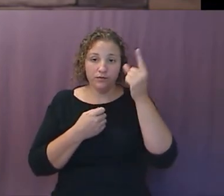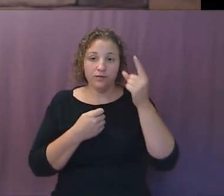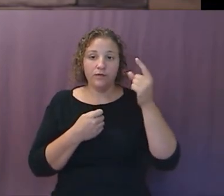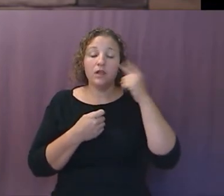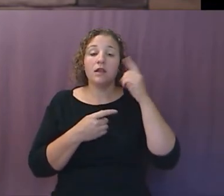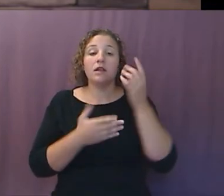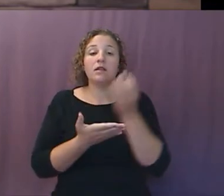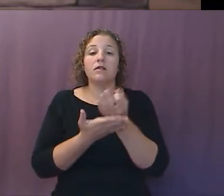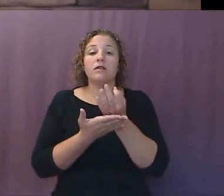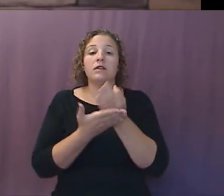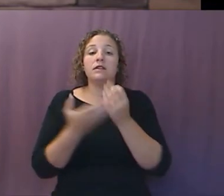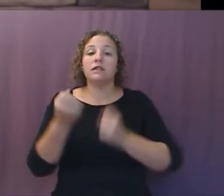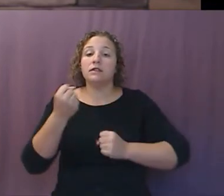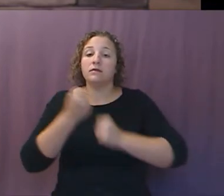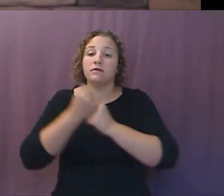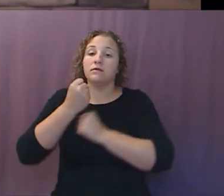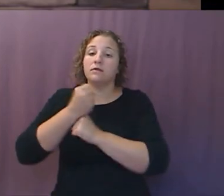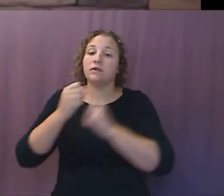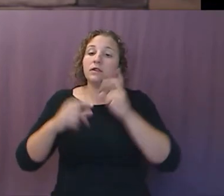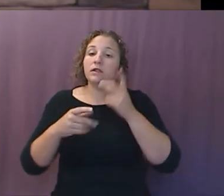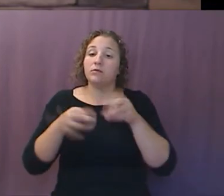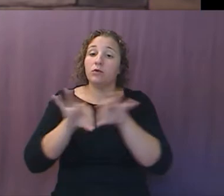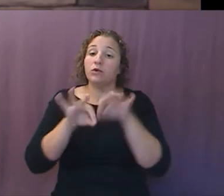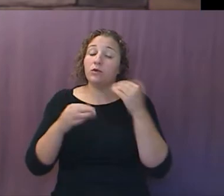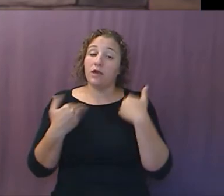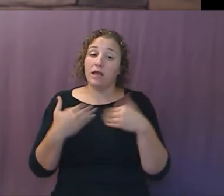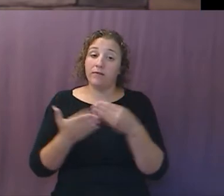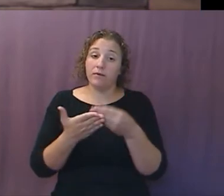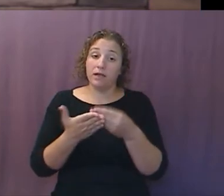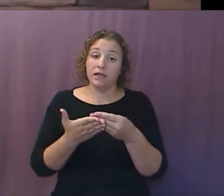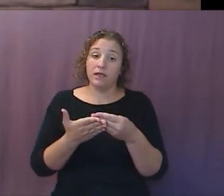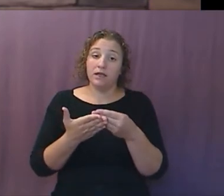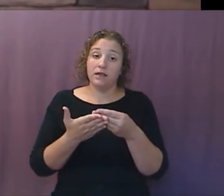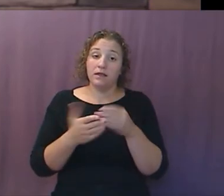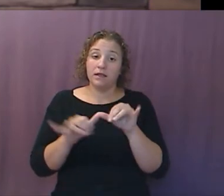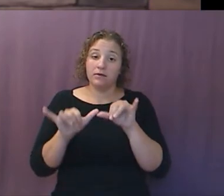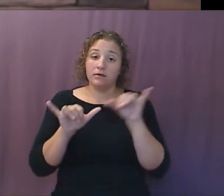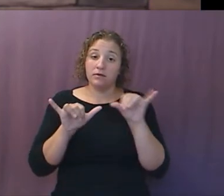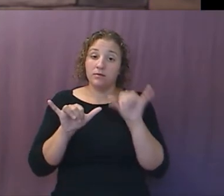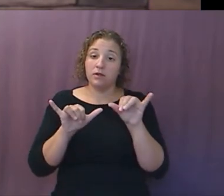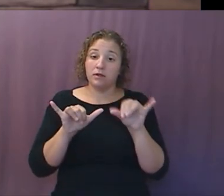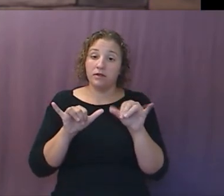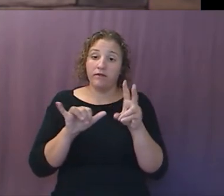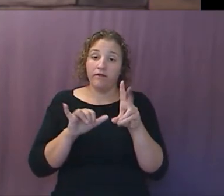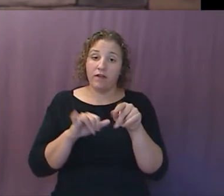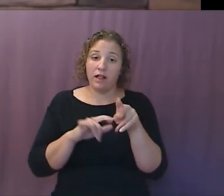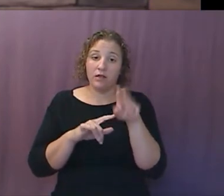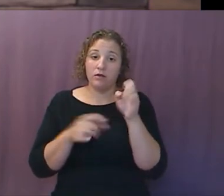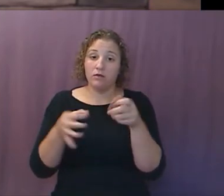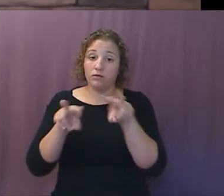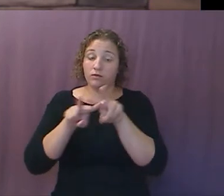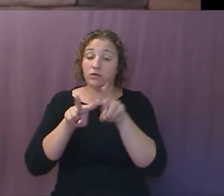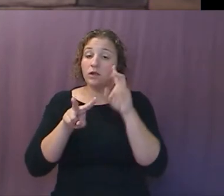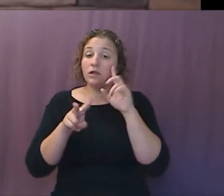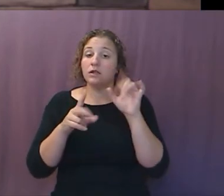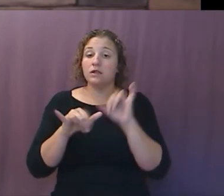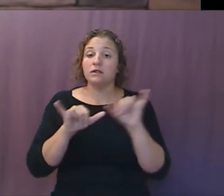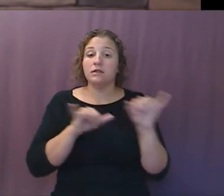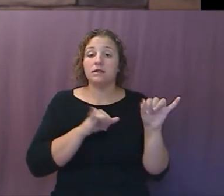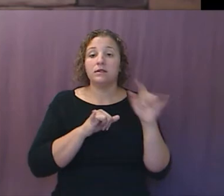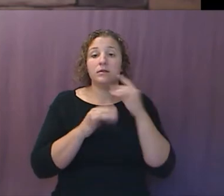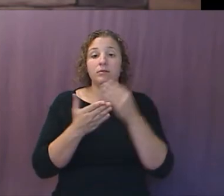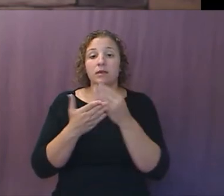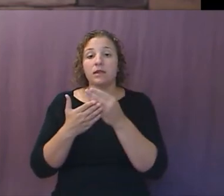currency that's stable in value. Money measures value the way a scale measures weight or a clock measures time.